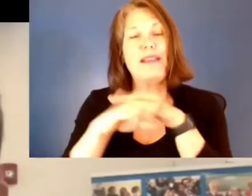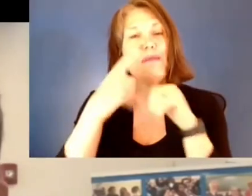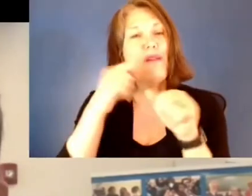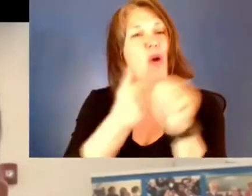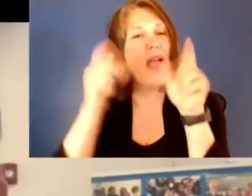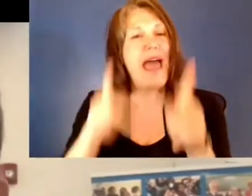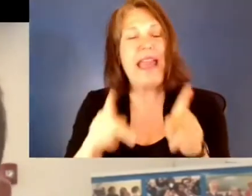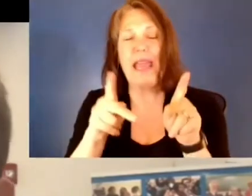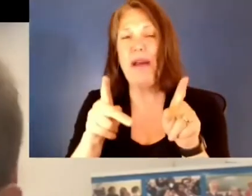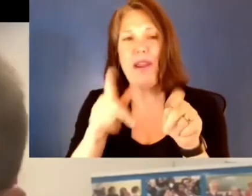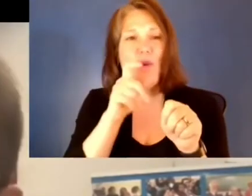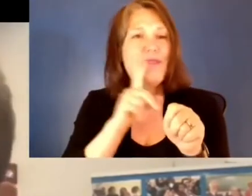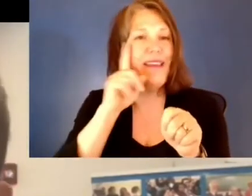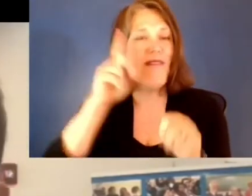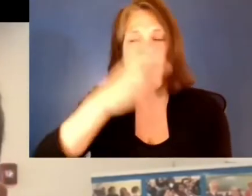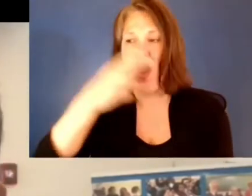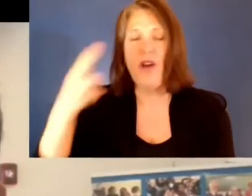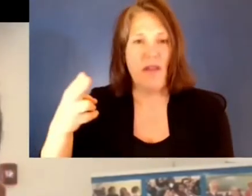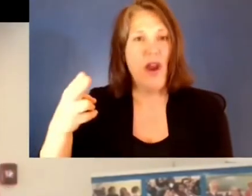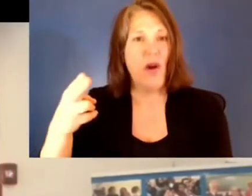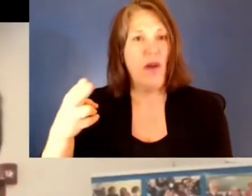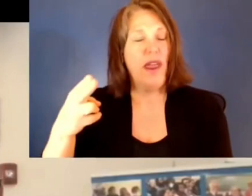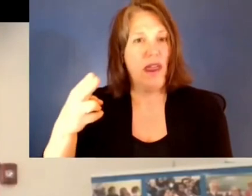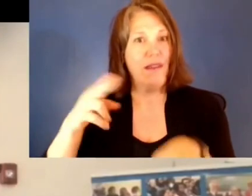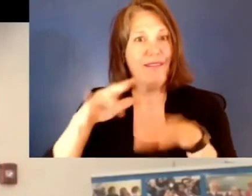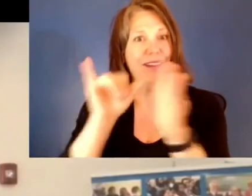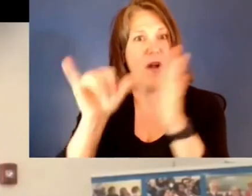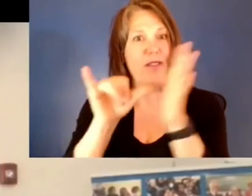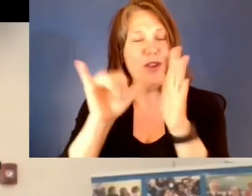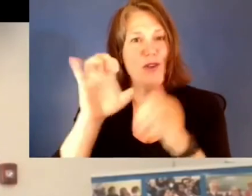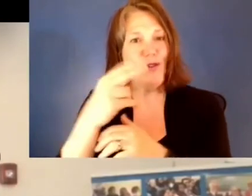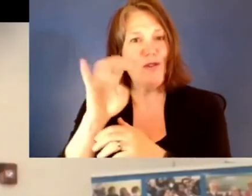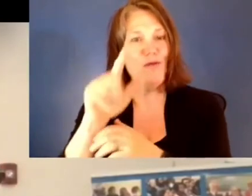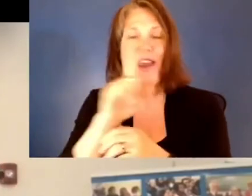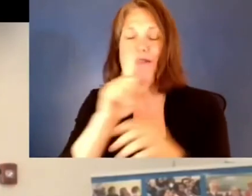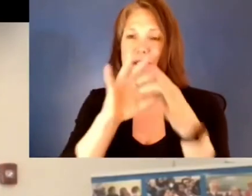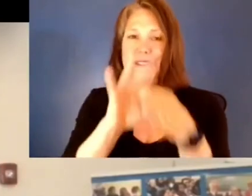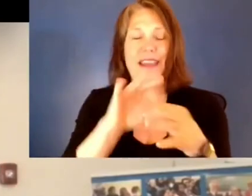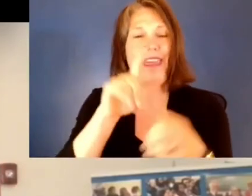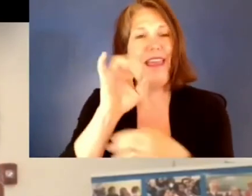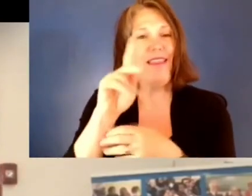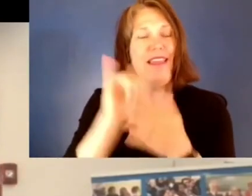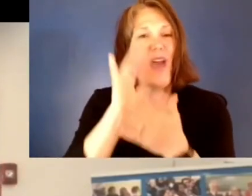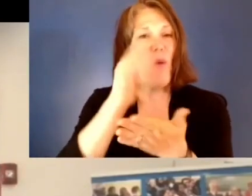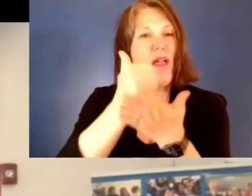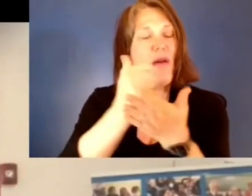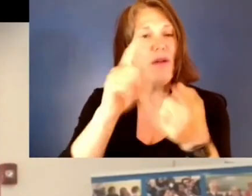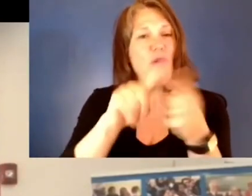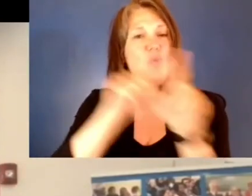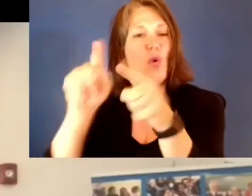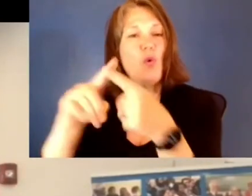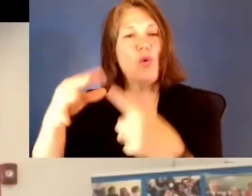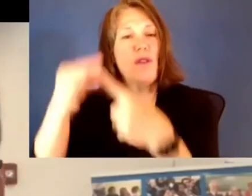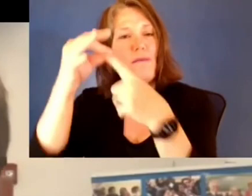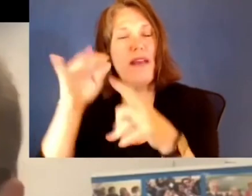on the YouTube channel. There's a link that will help you go to the special YouTube channel channel with